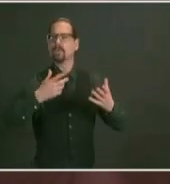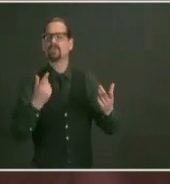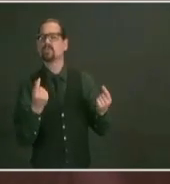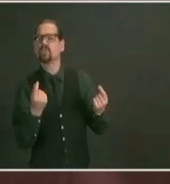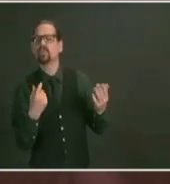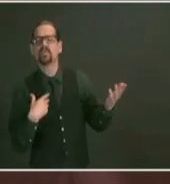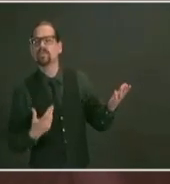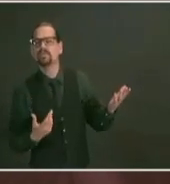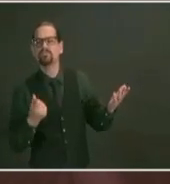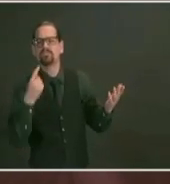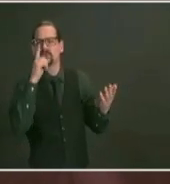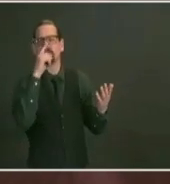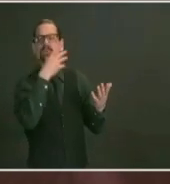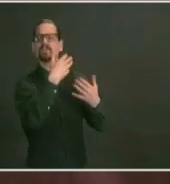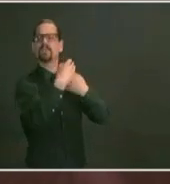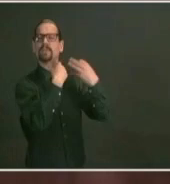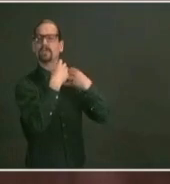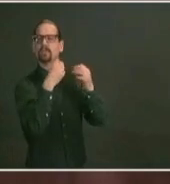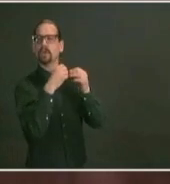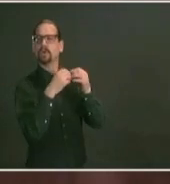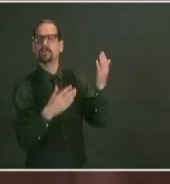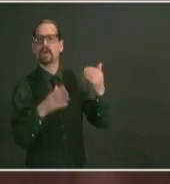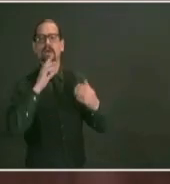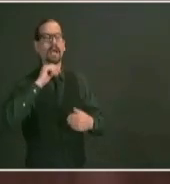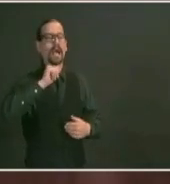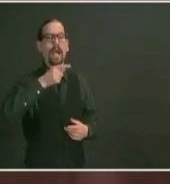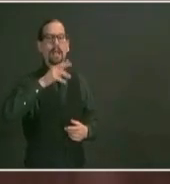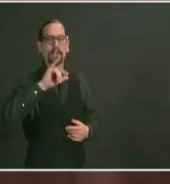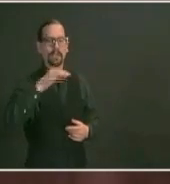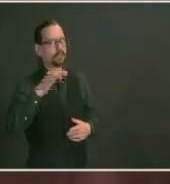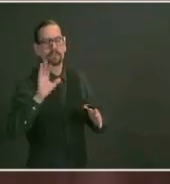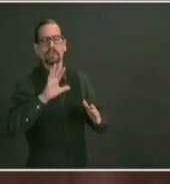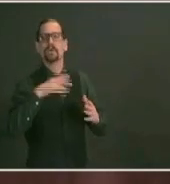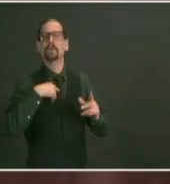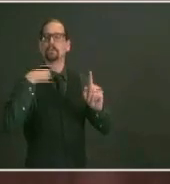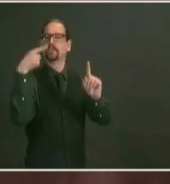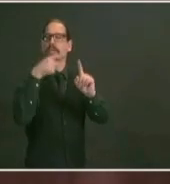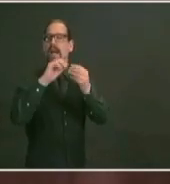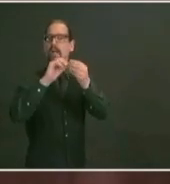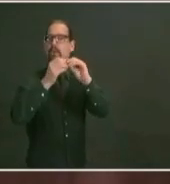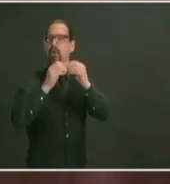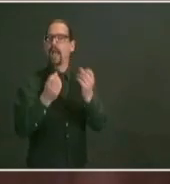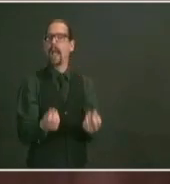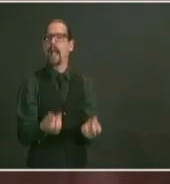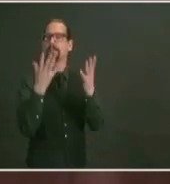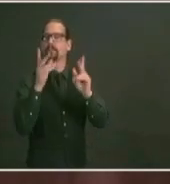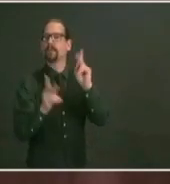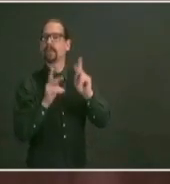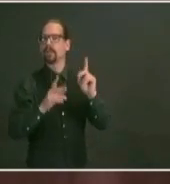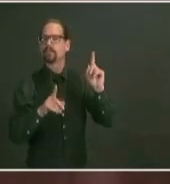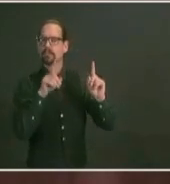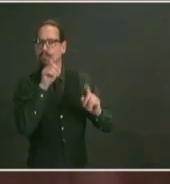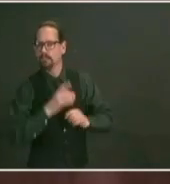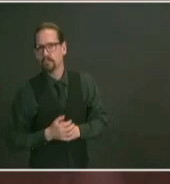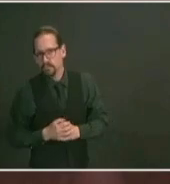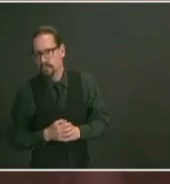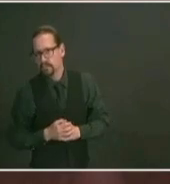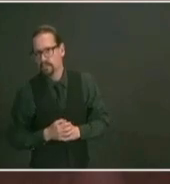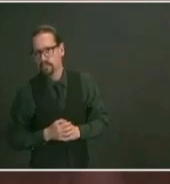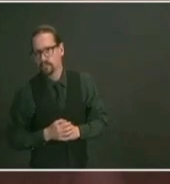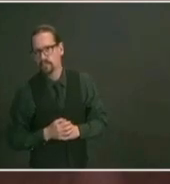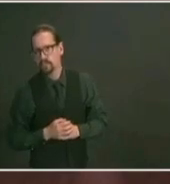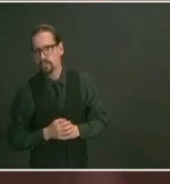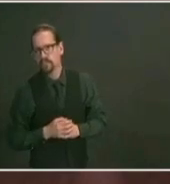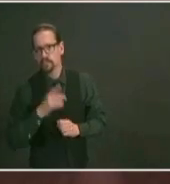numbers when you get to april so how many people available now how many people have been vaccinated when that next tranche opens up is it another